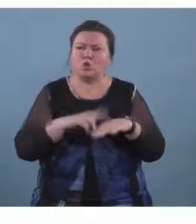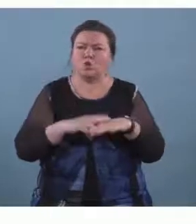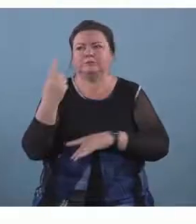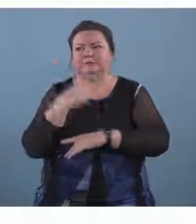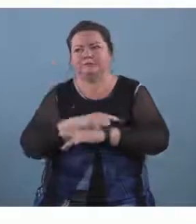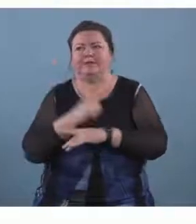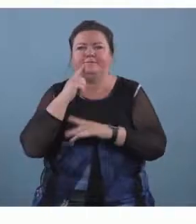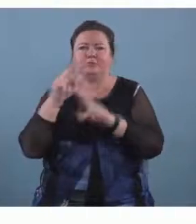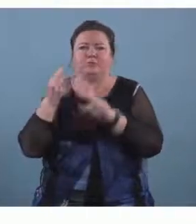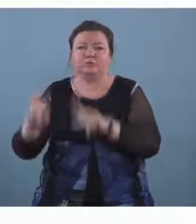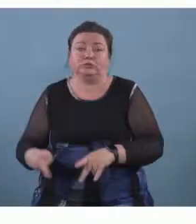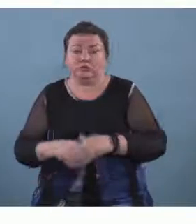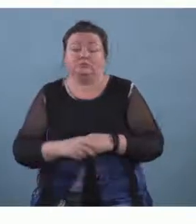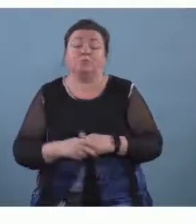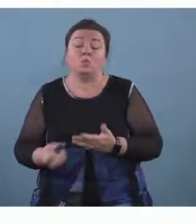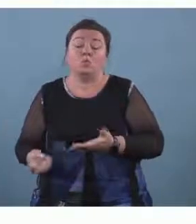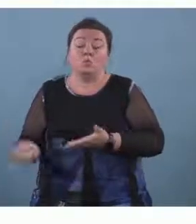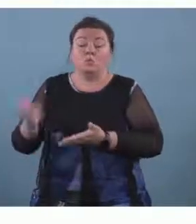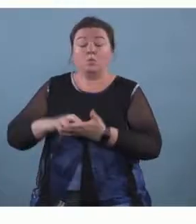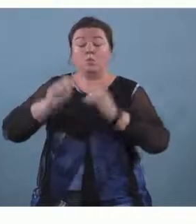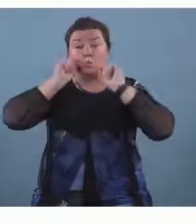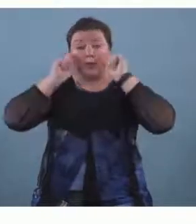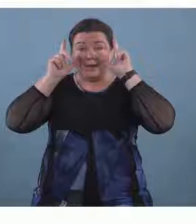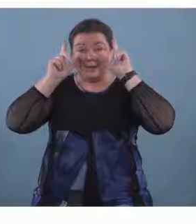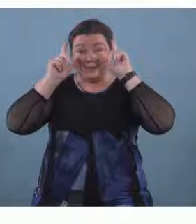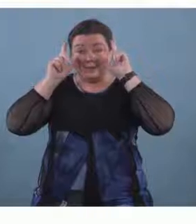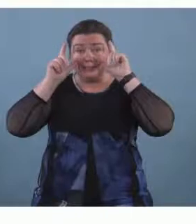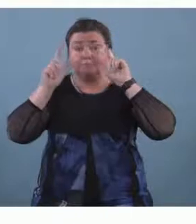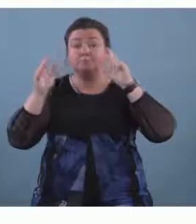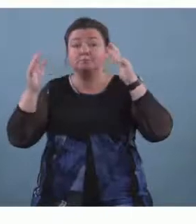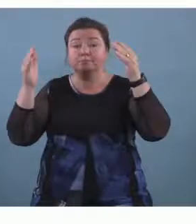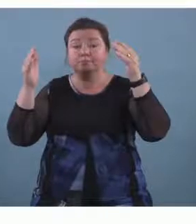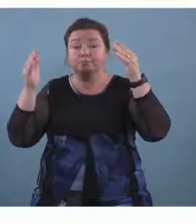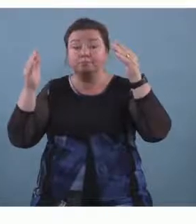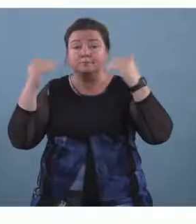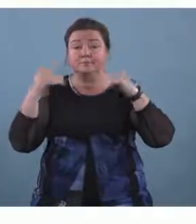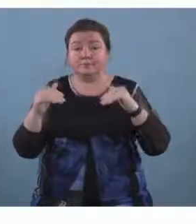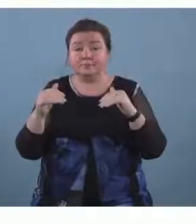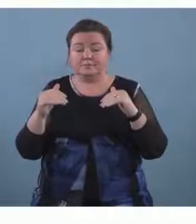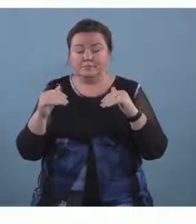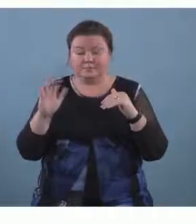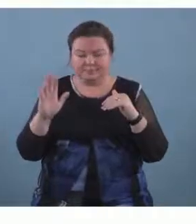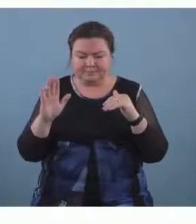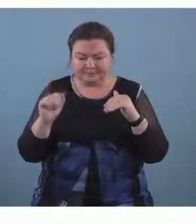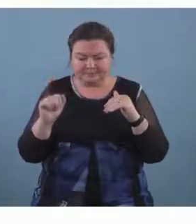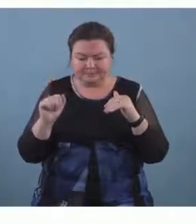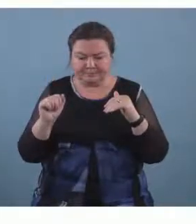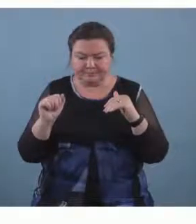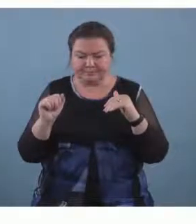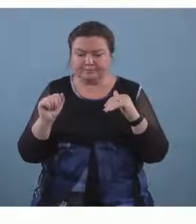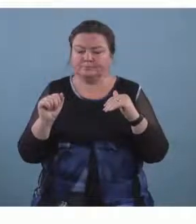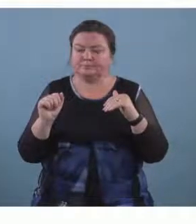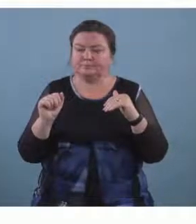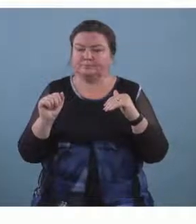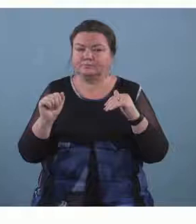of a person waking up so we created the sound of uh the fire um sorry not the fire alarm um the alarm